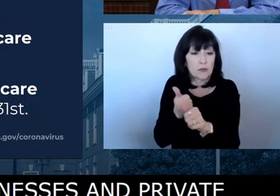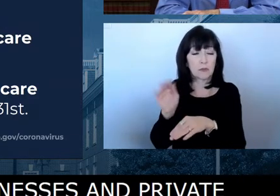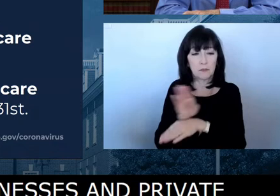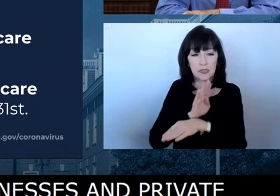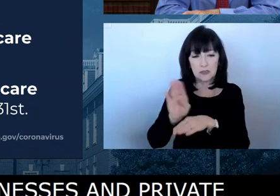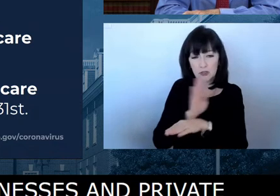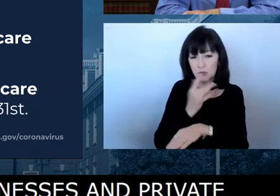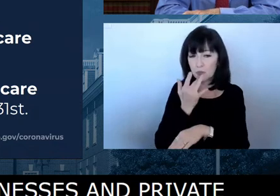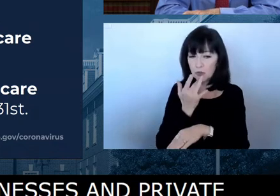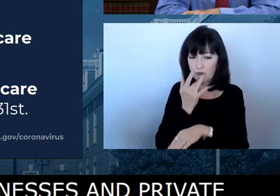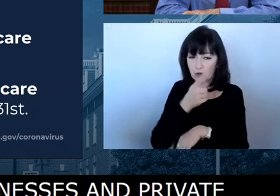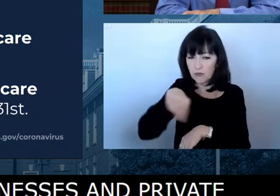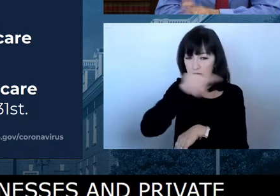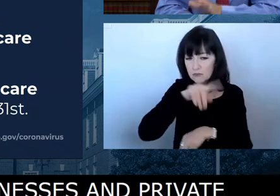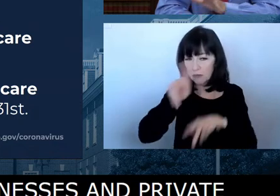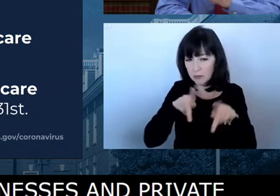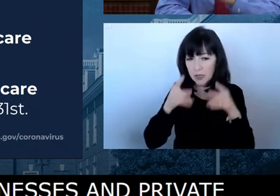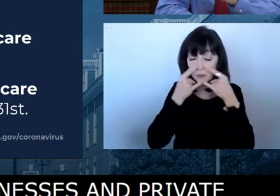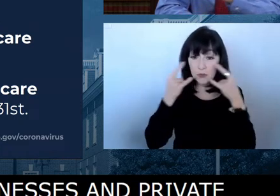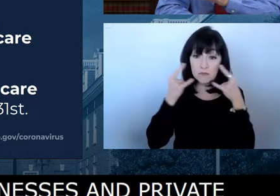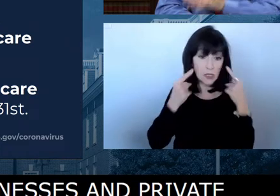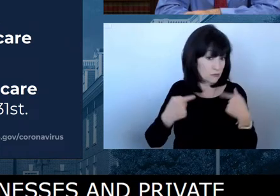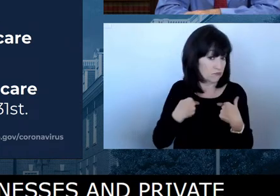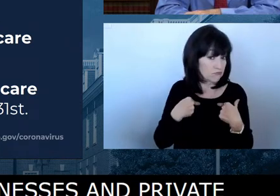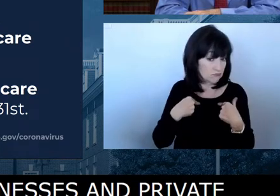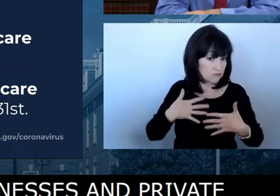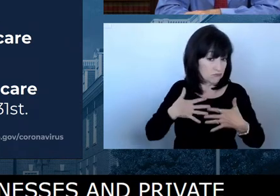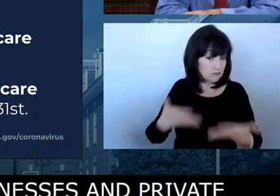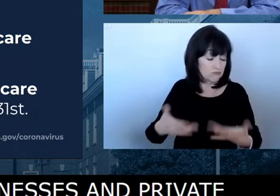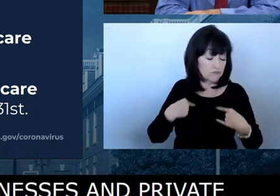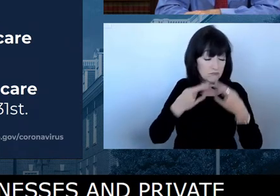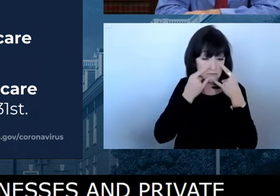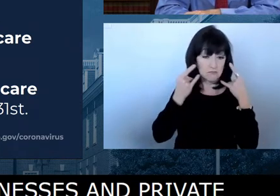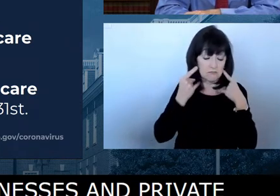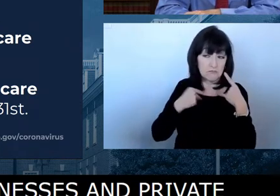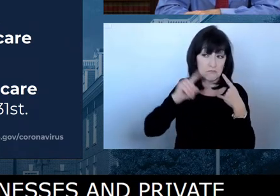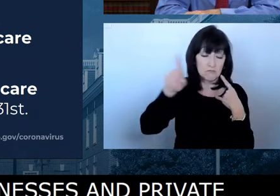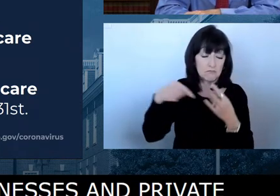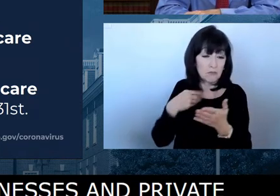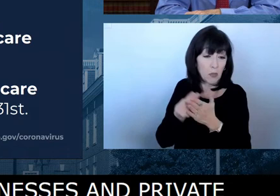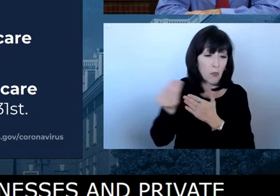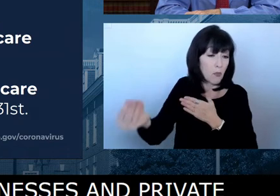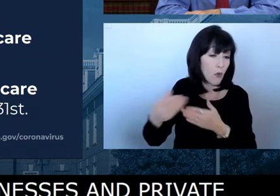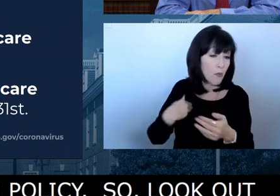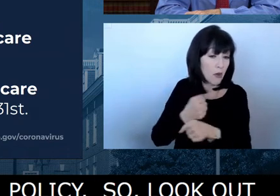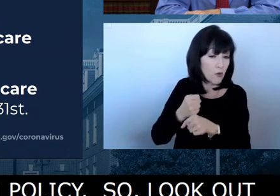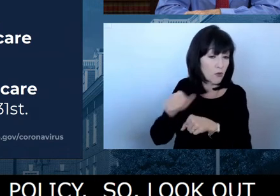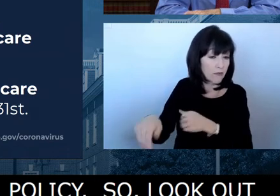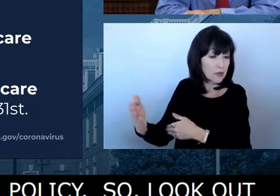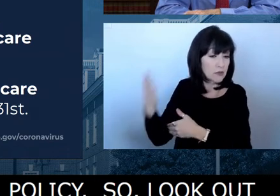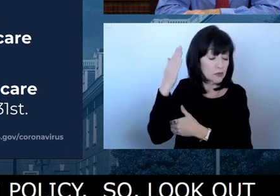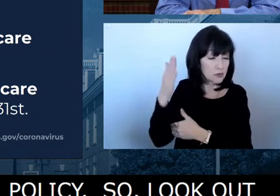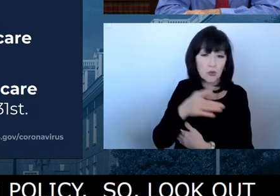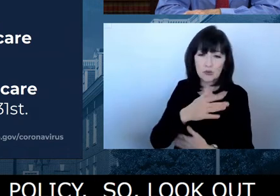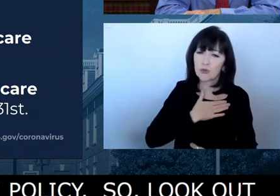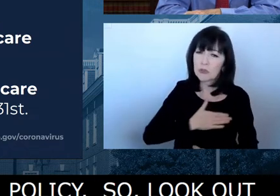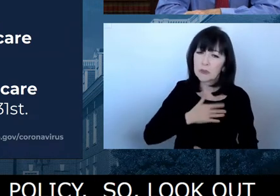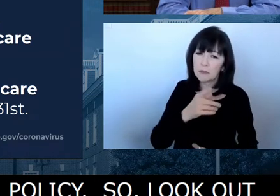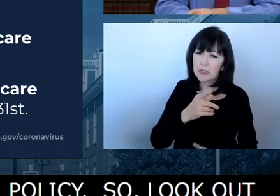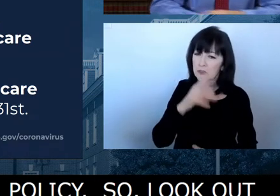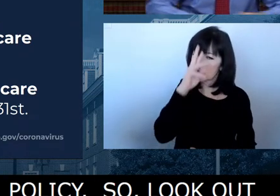each day. So look out, look for those notices, respect the rights of employers to